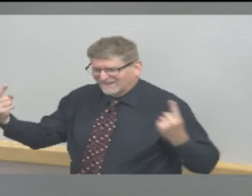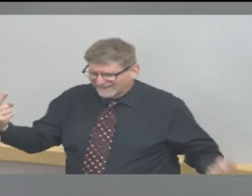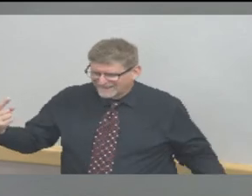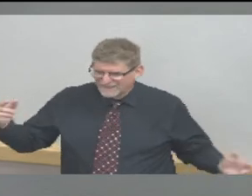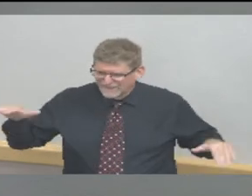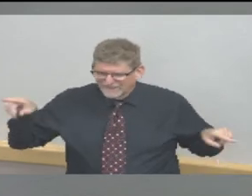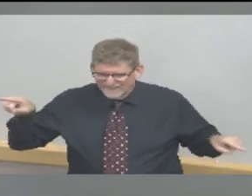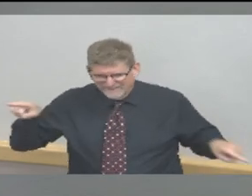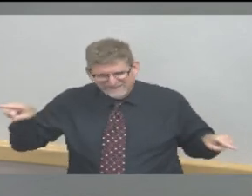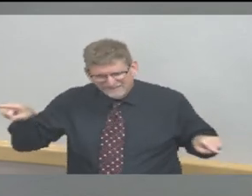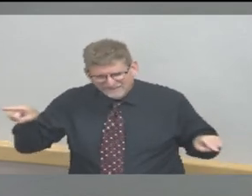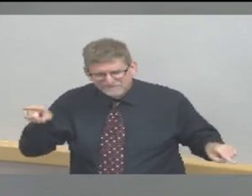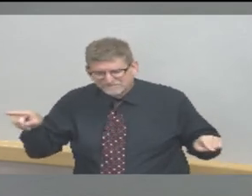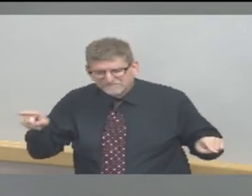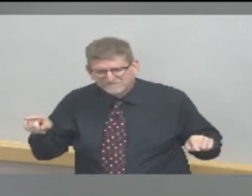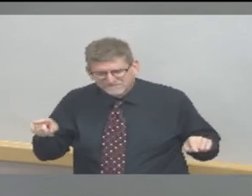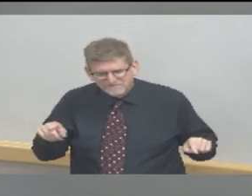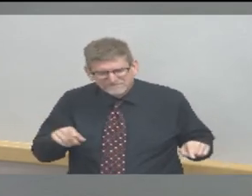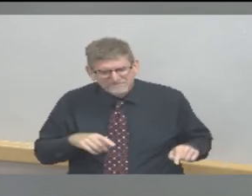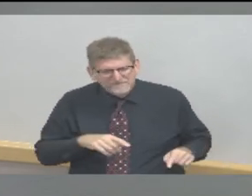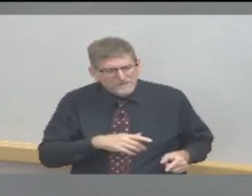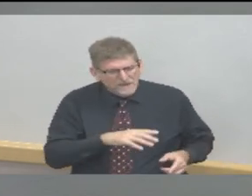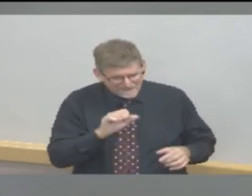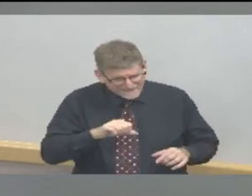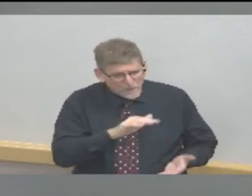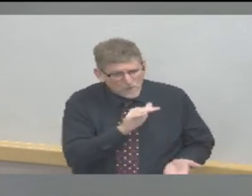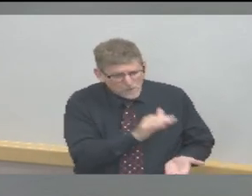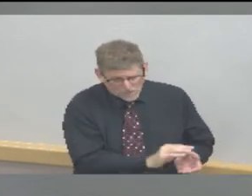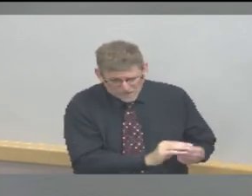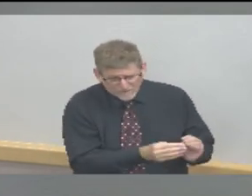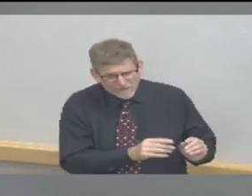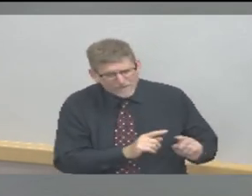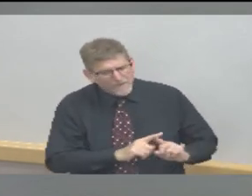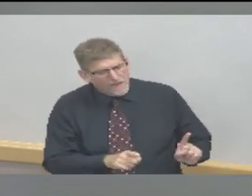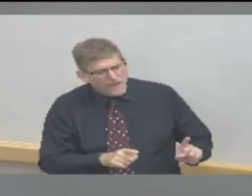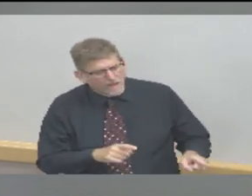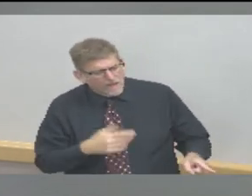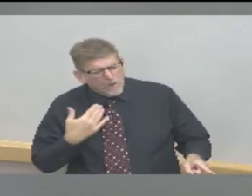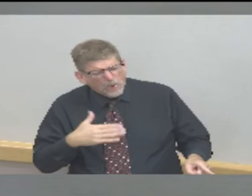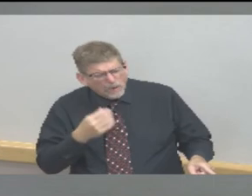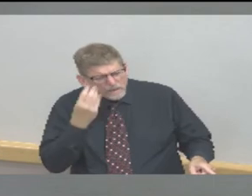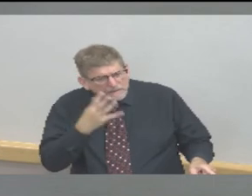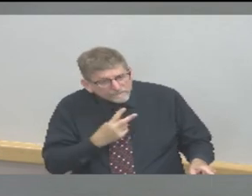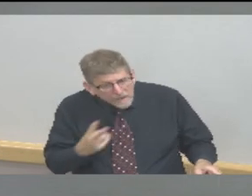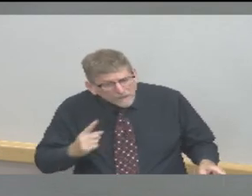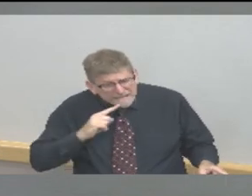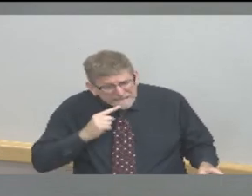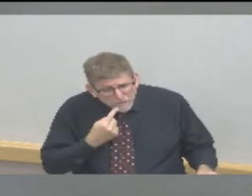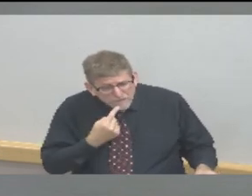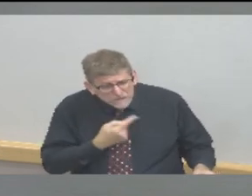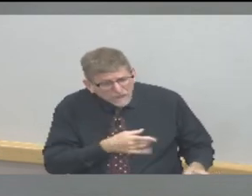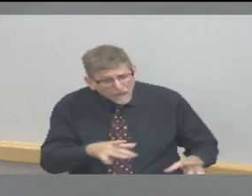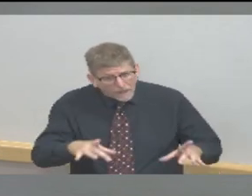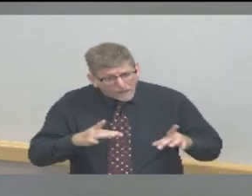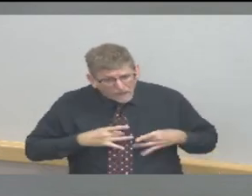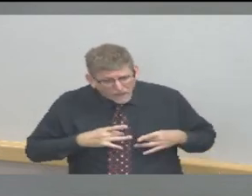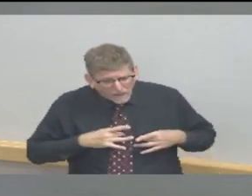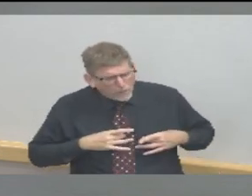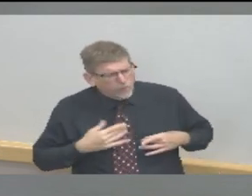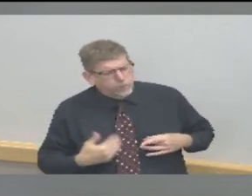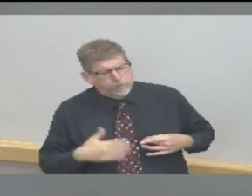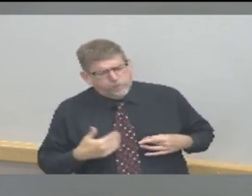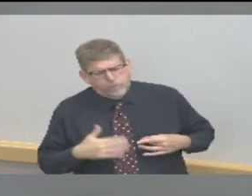although a low number, they can develop very serious consequences of COVID-19.